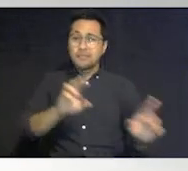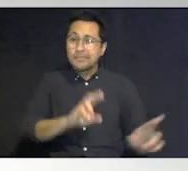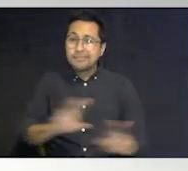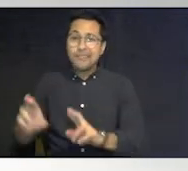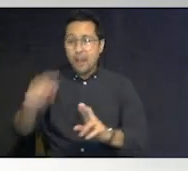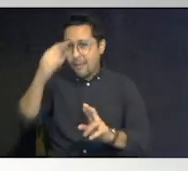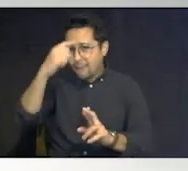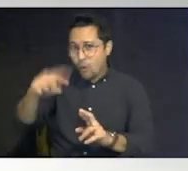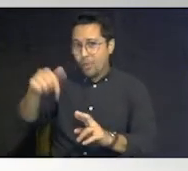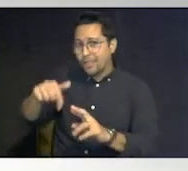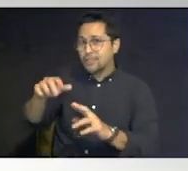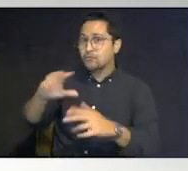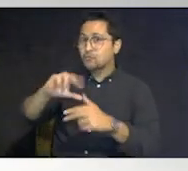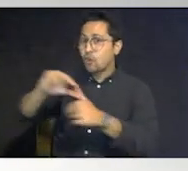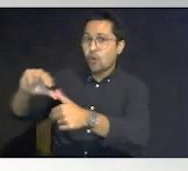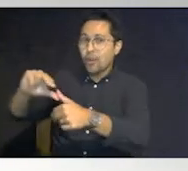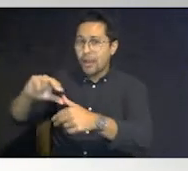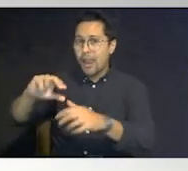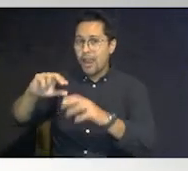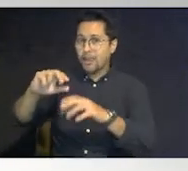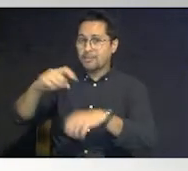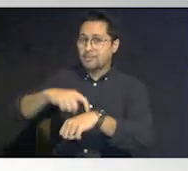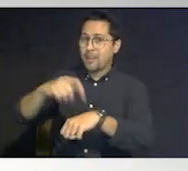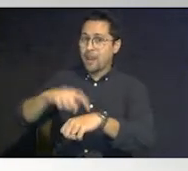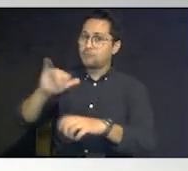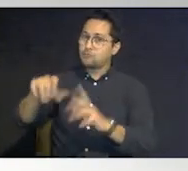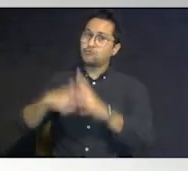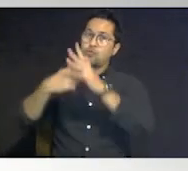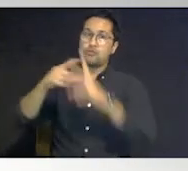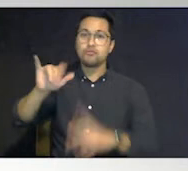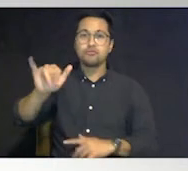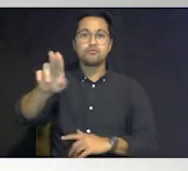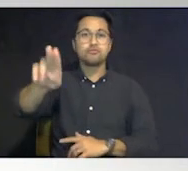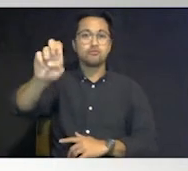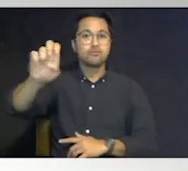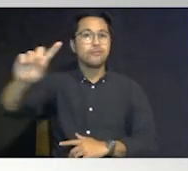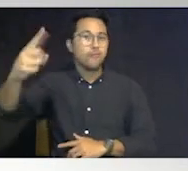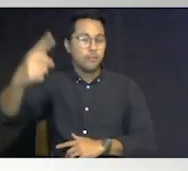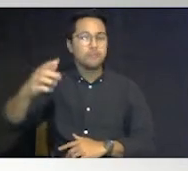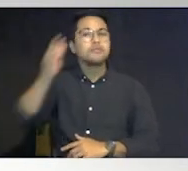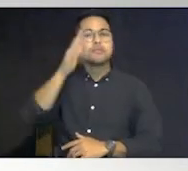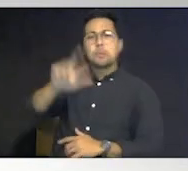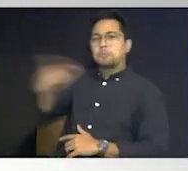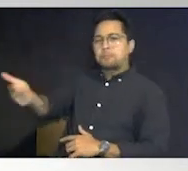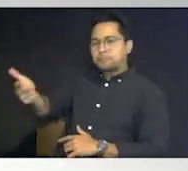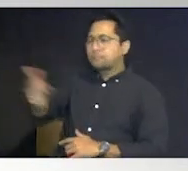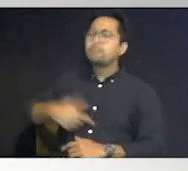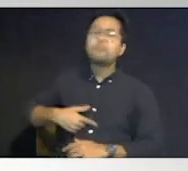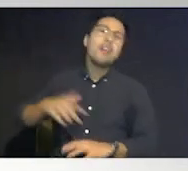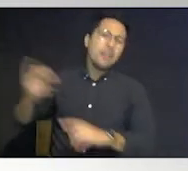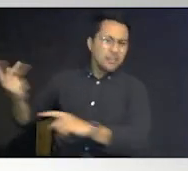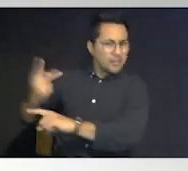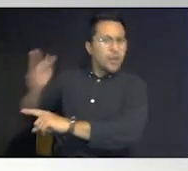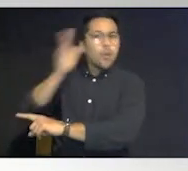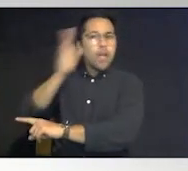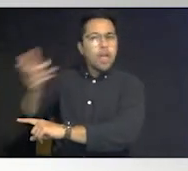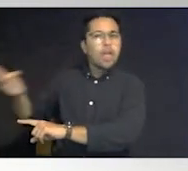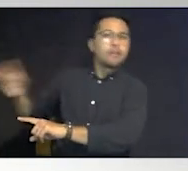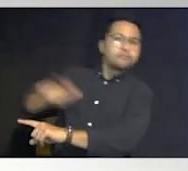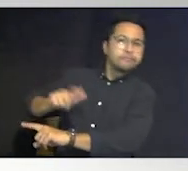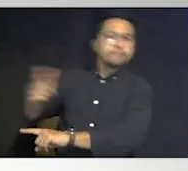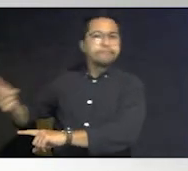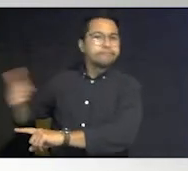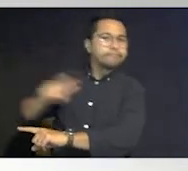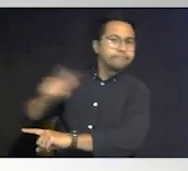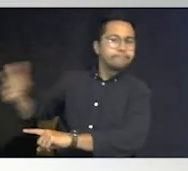which began June 1st so I'm going to turn it over to Michael he and I are going to go back and forth to